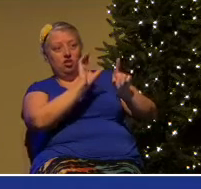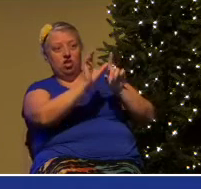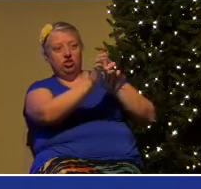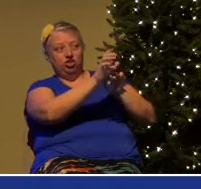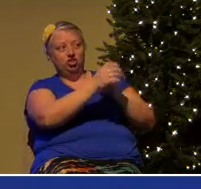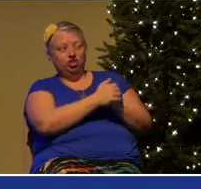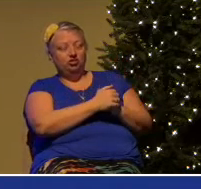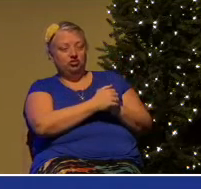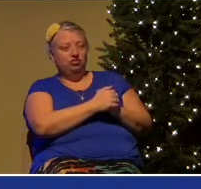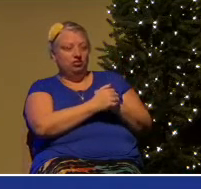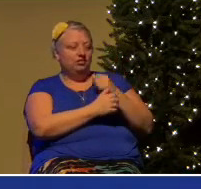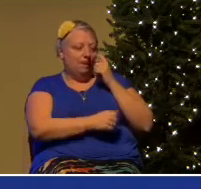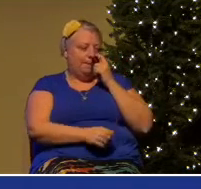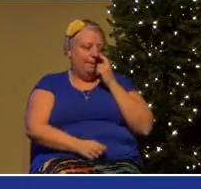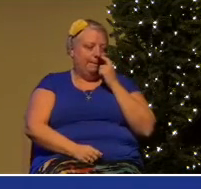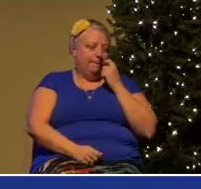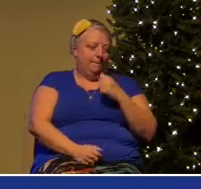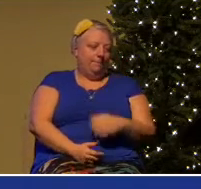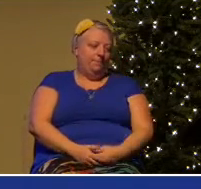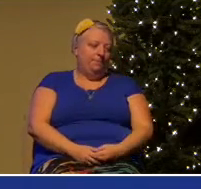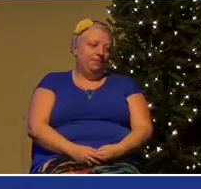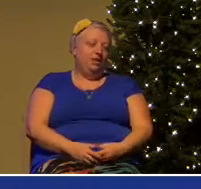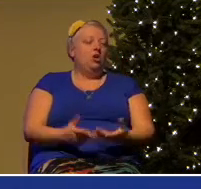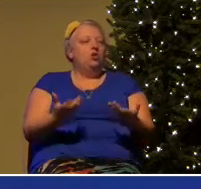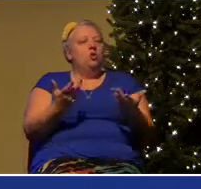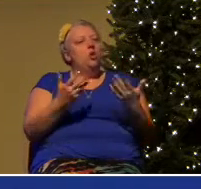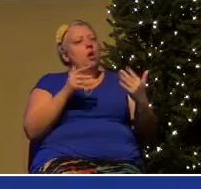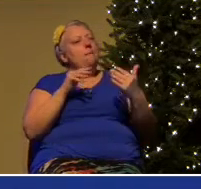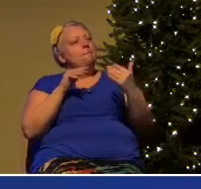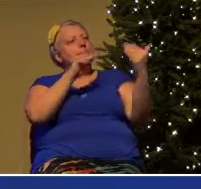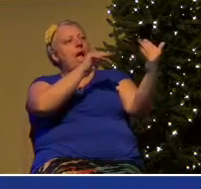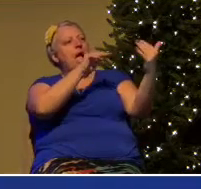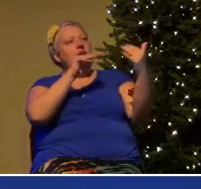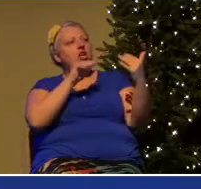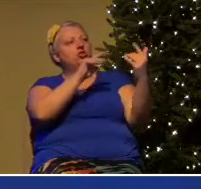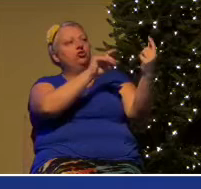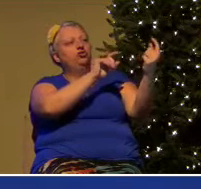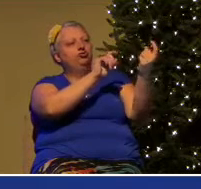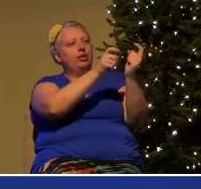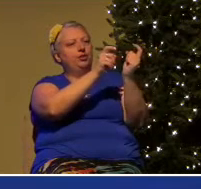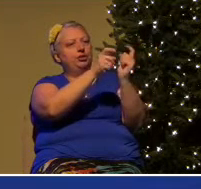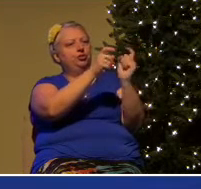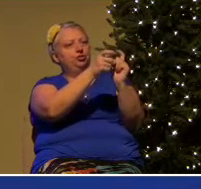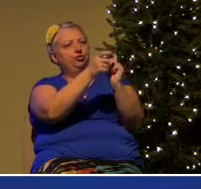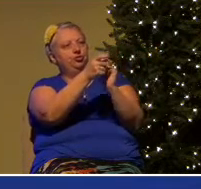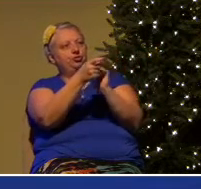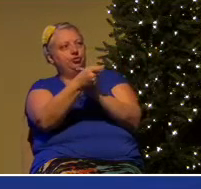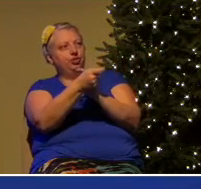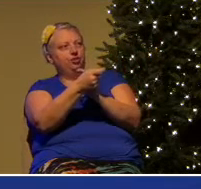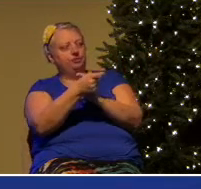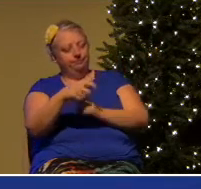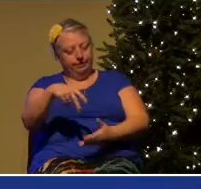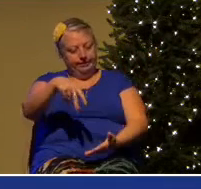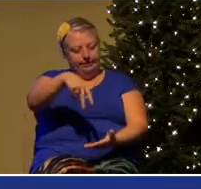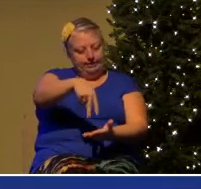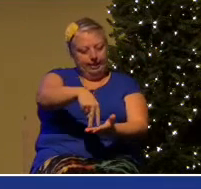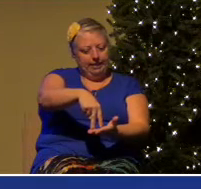So, the battle changes. Our stance has to change. What do we do?